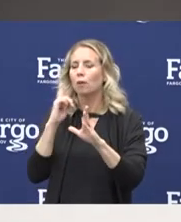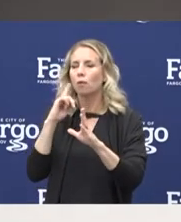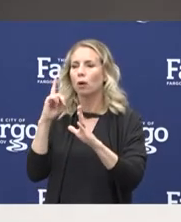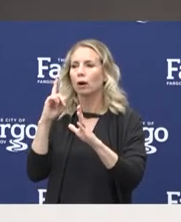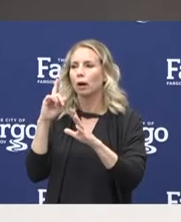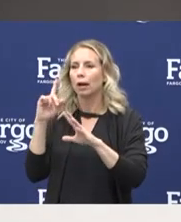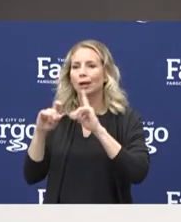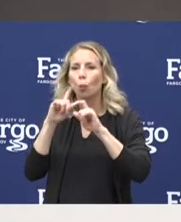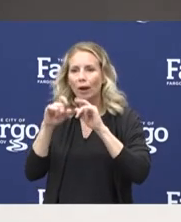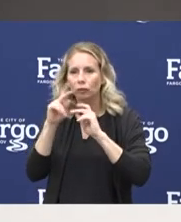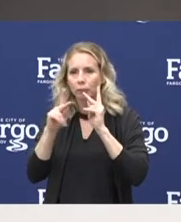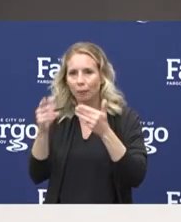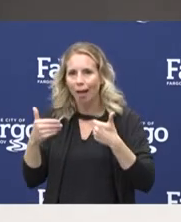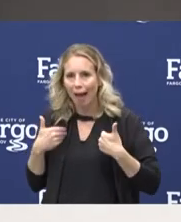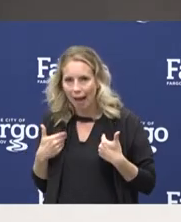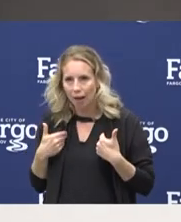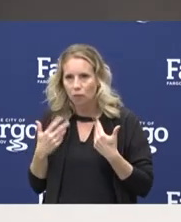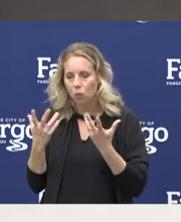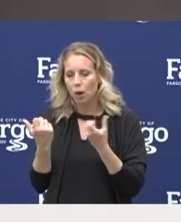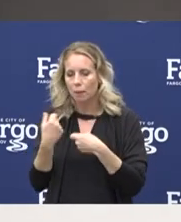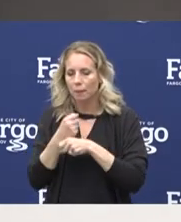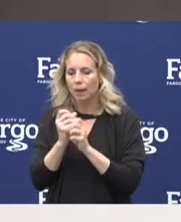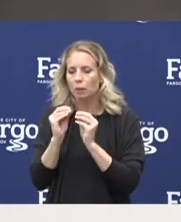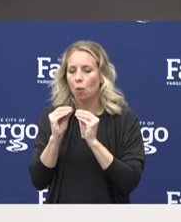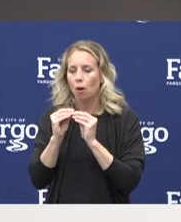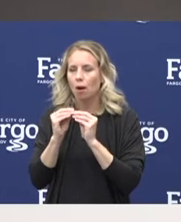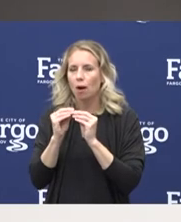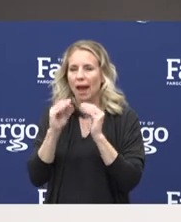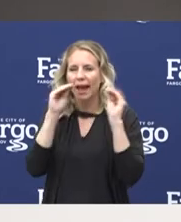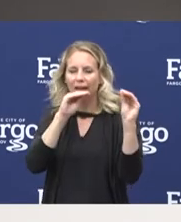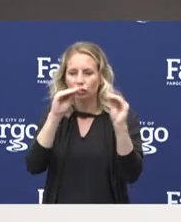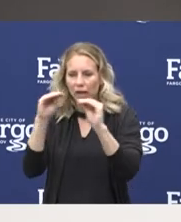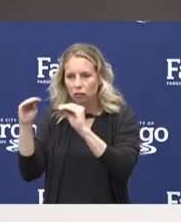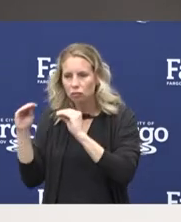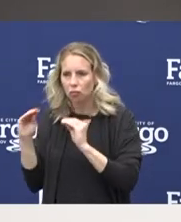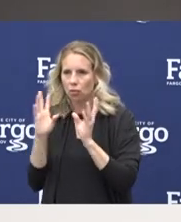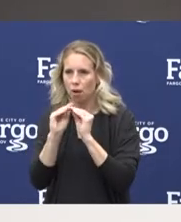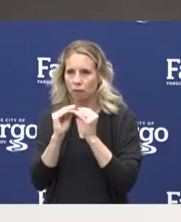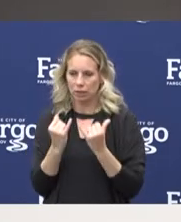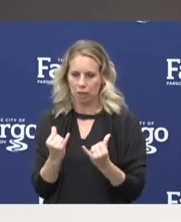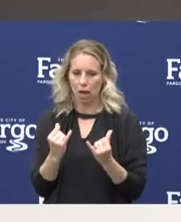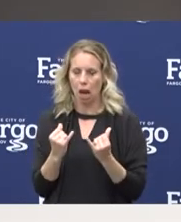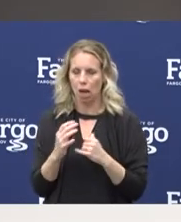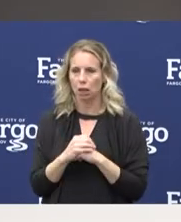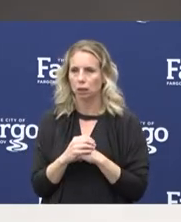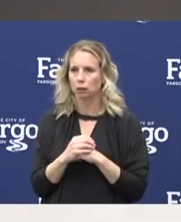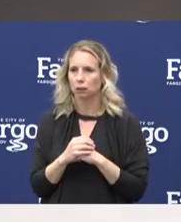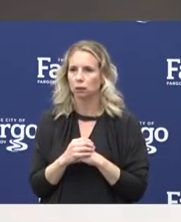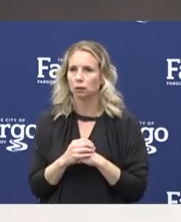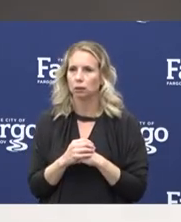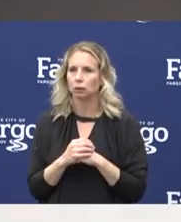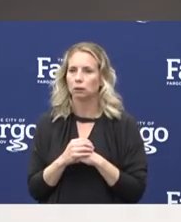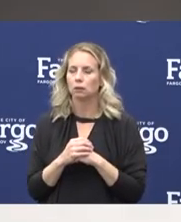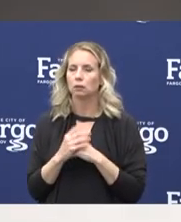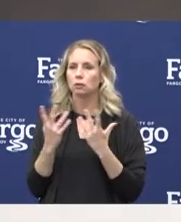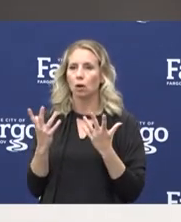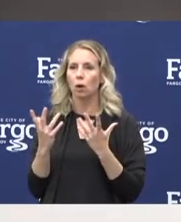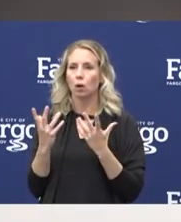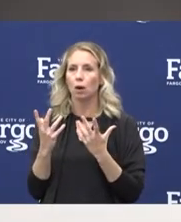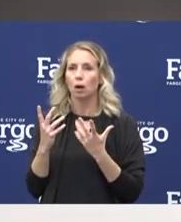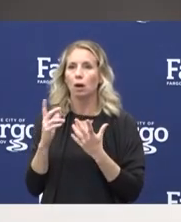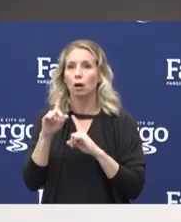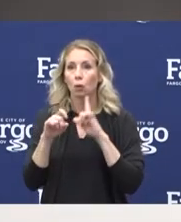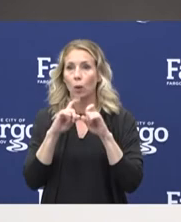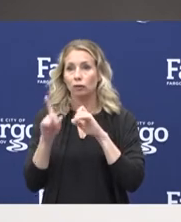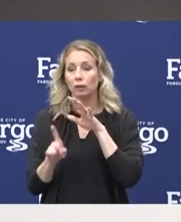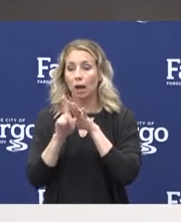might have. We've tried to make this more an educational conference today. So, Ty has some in-line questions that are coming up, and he'll direct